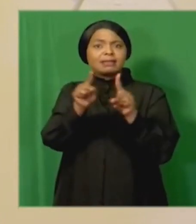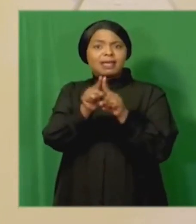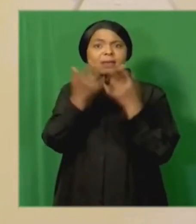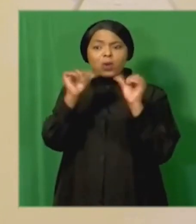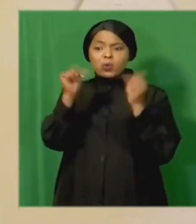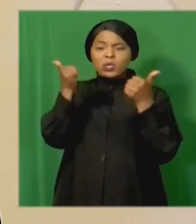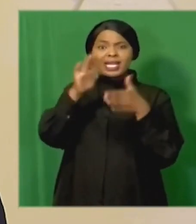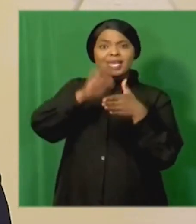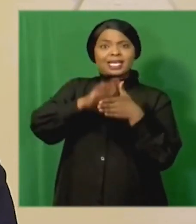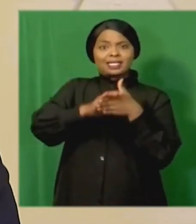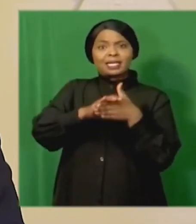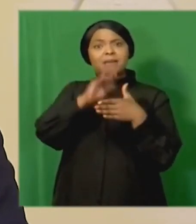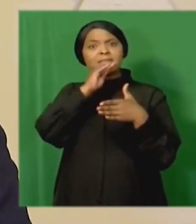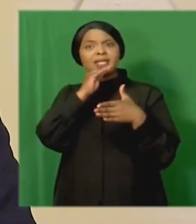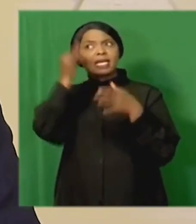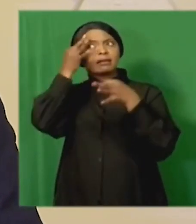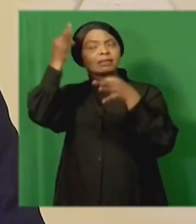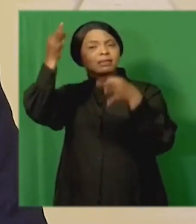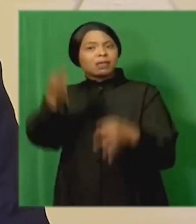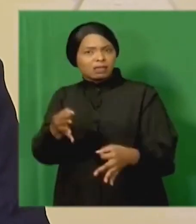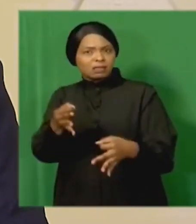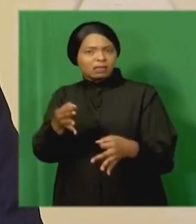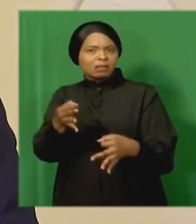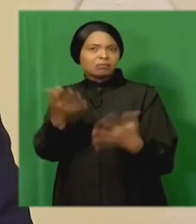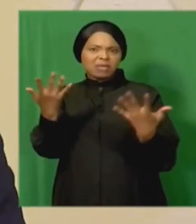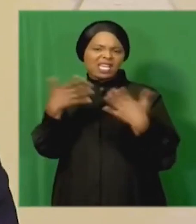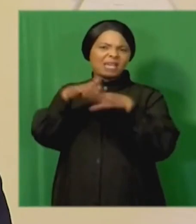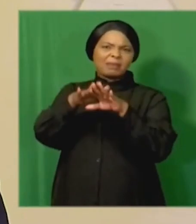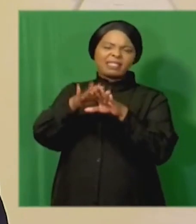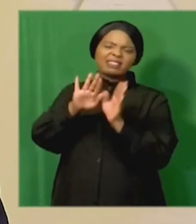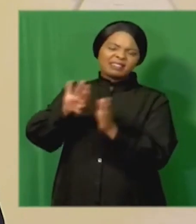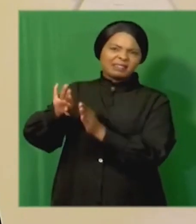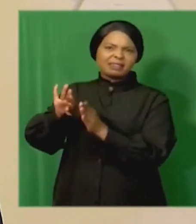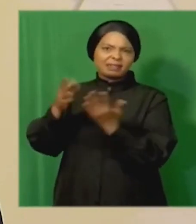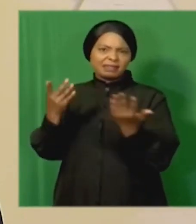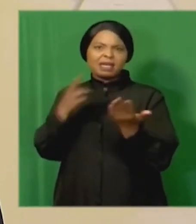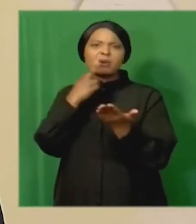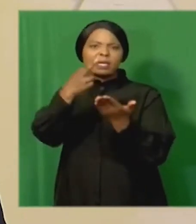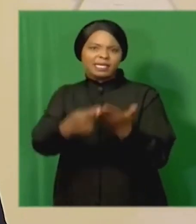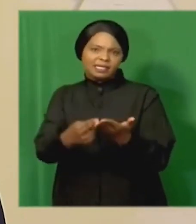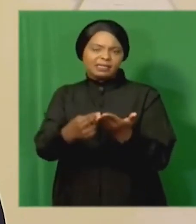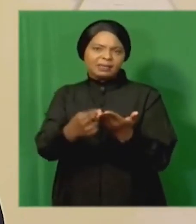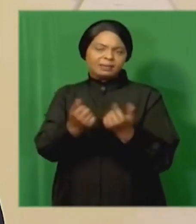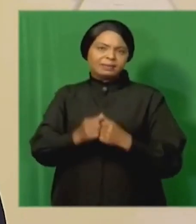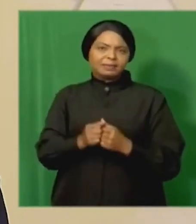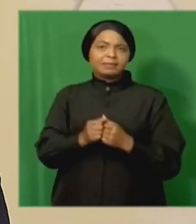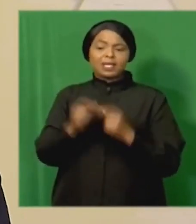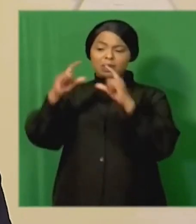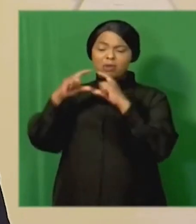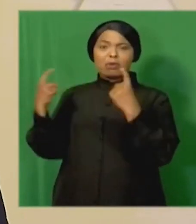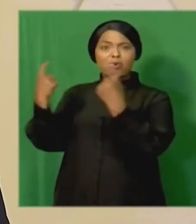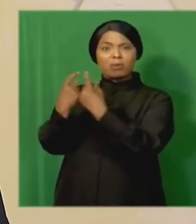is good reason there could be a decision not to implement a recommendation. The Commission